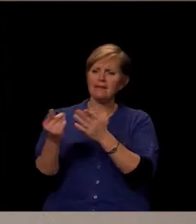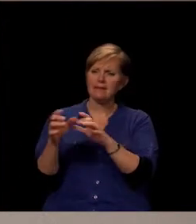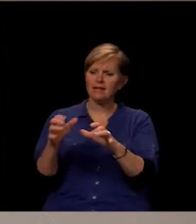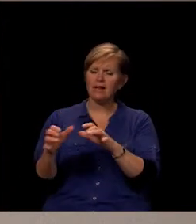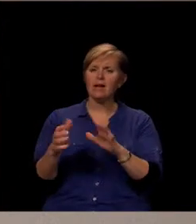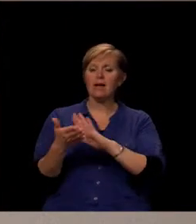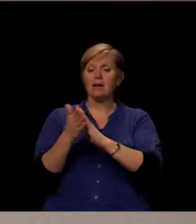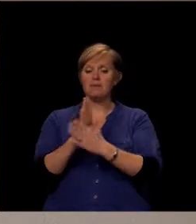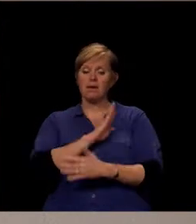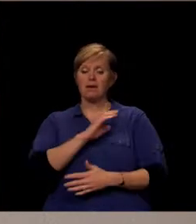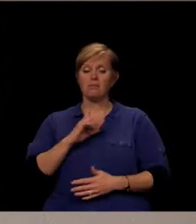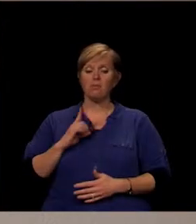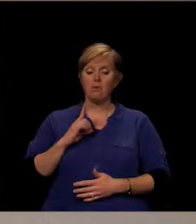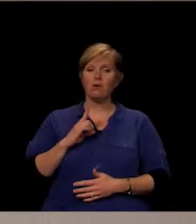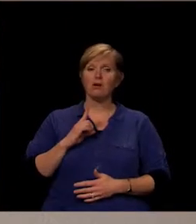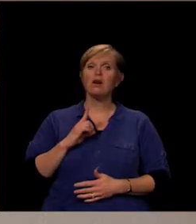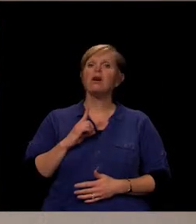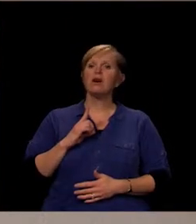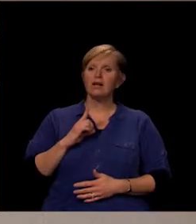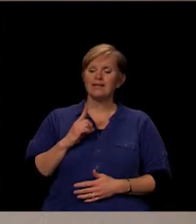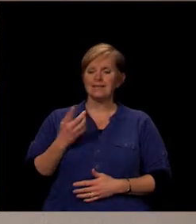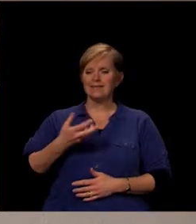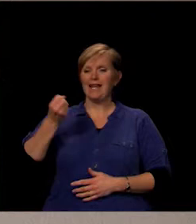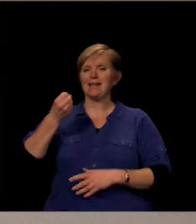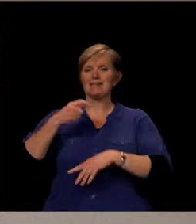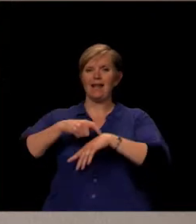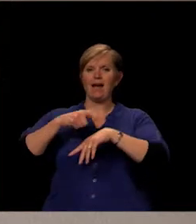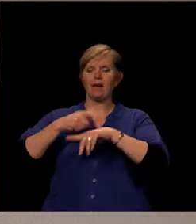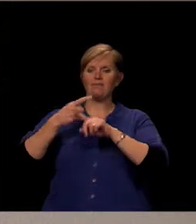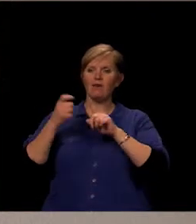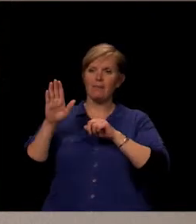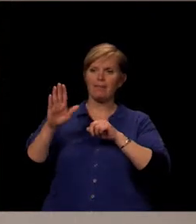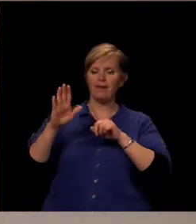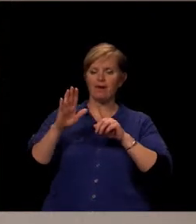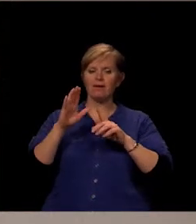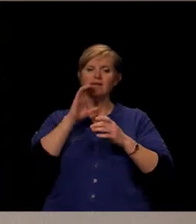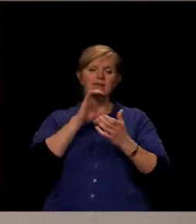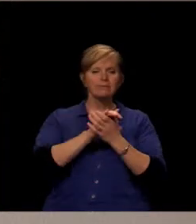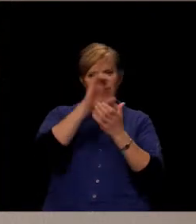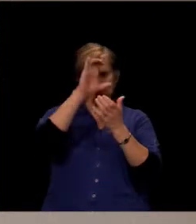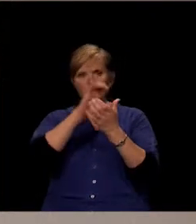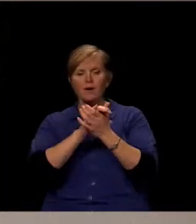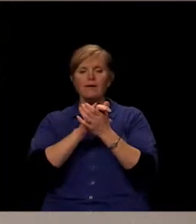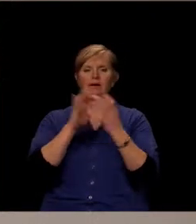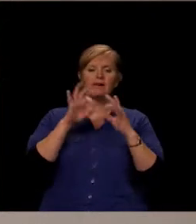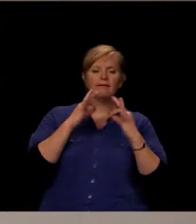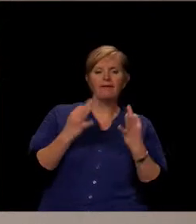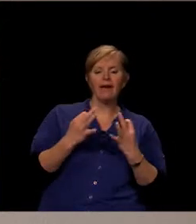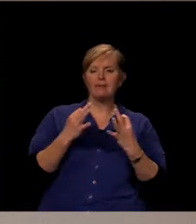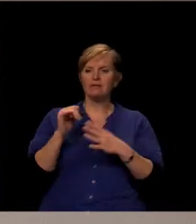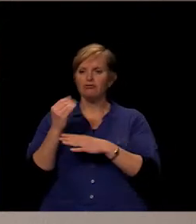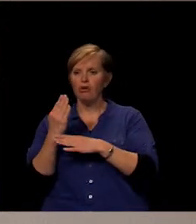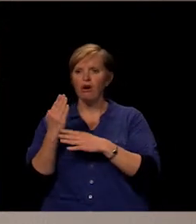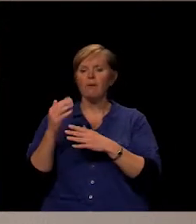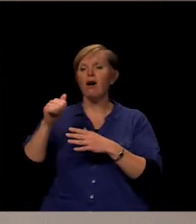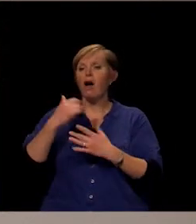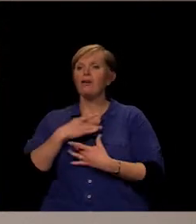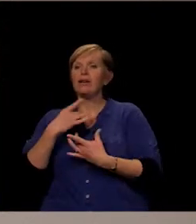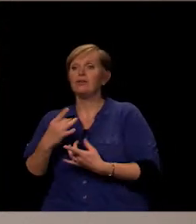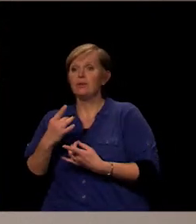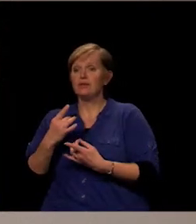time away from their jobs, from their spouses, from their families, from their other interests that they have and would like to have.